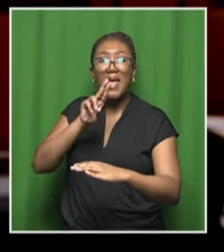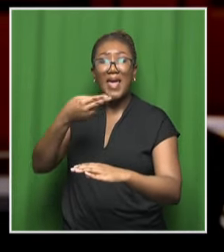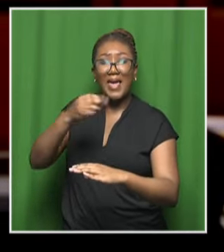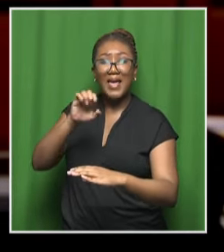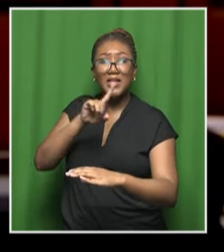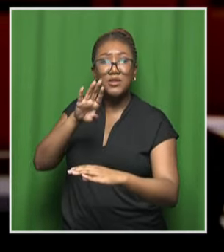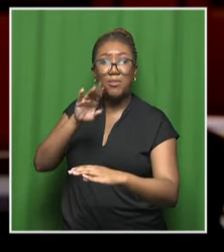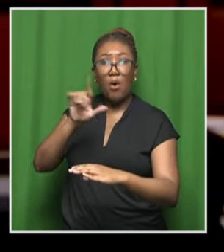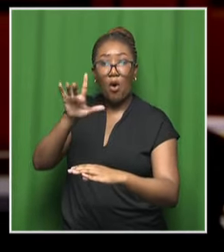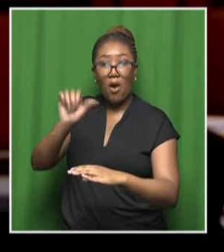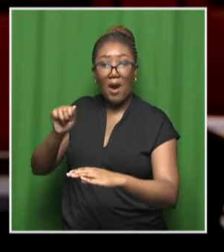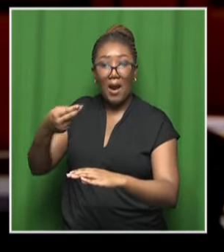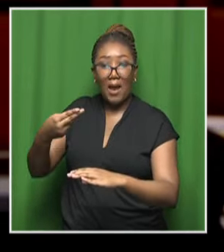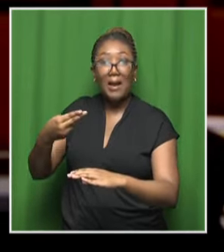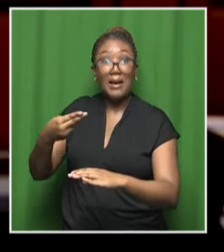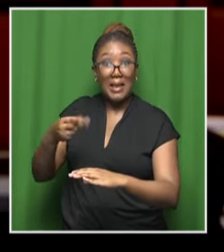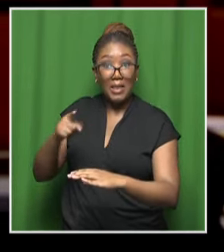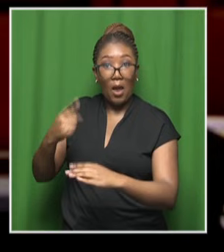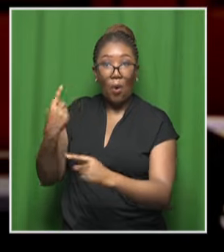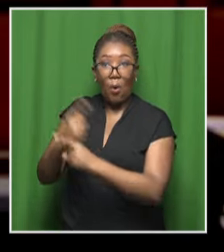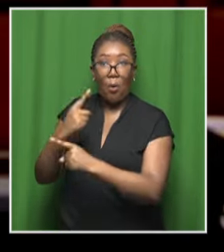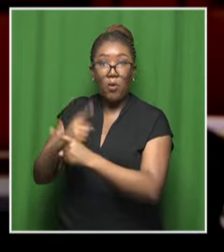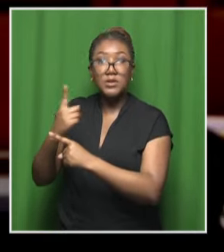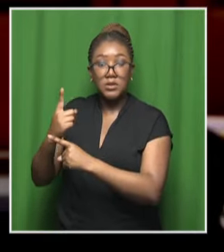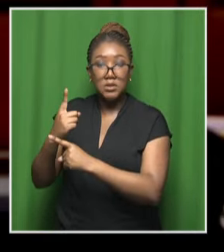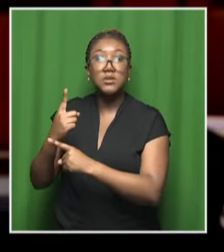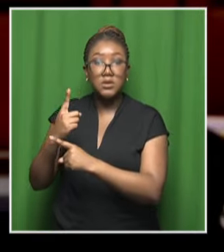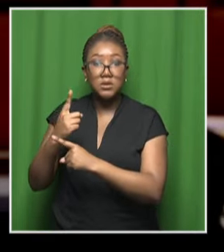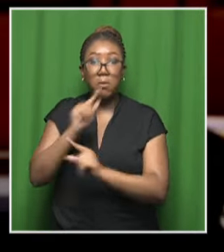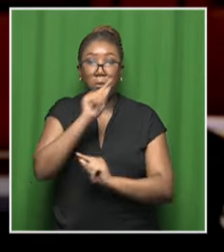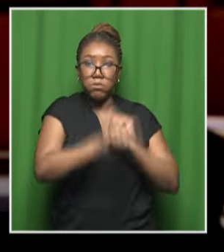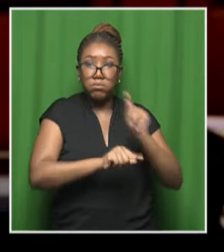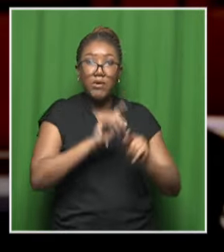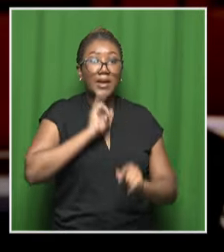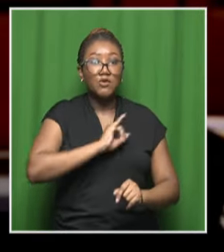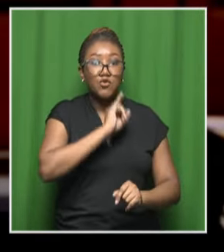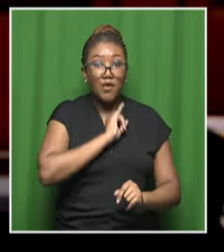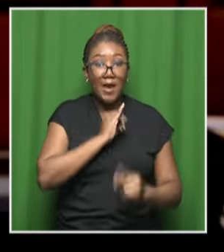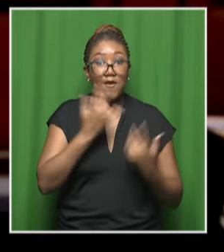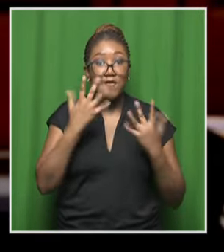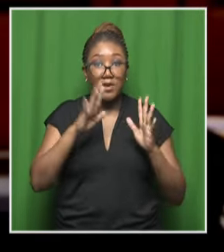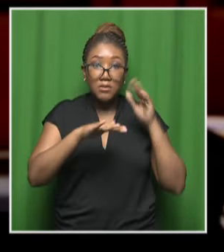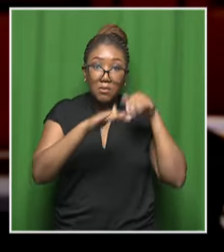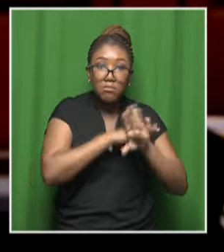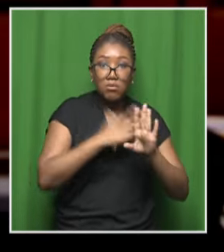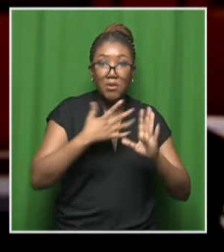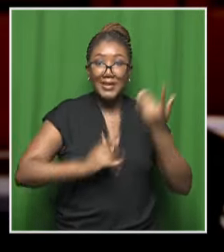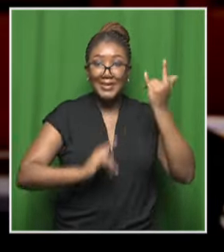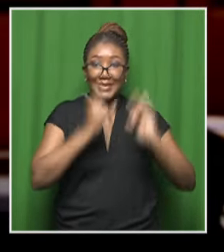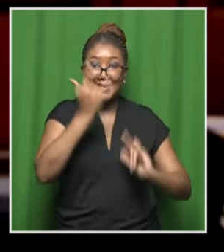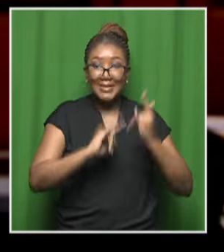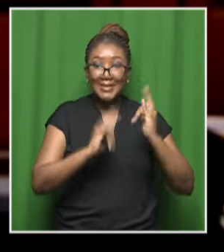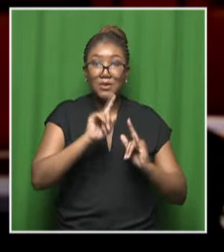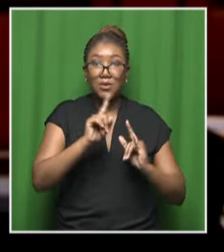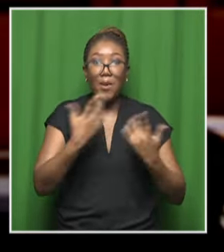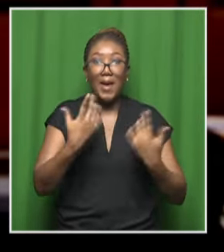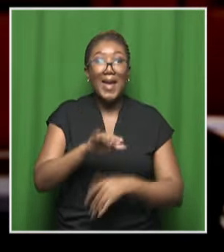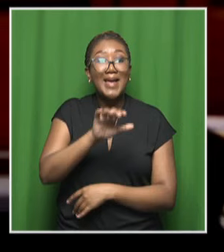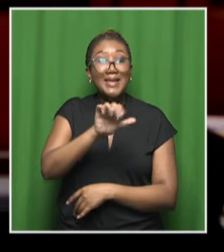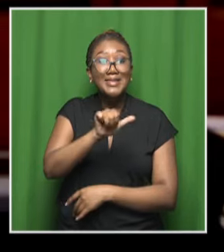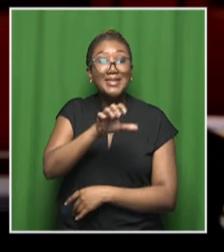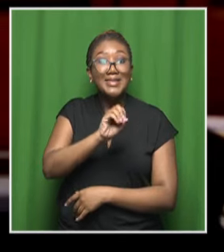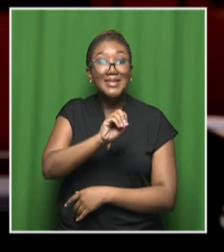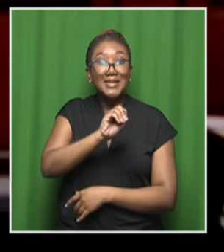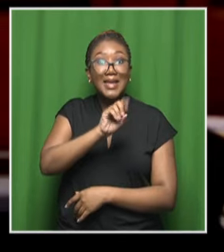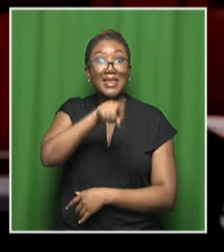Israel completely unprovoked. They fired missiles and rockets into our cities. They made 60,000 Israelis leave their homes